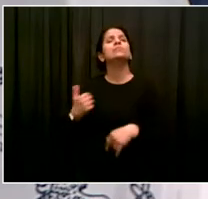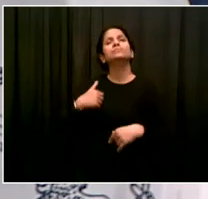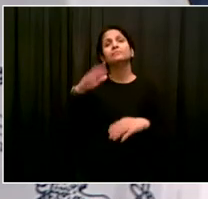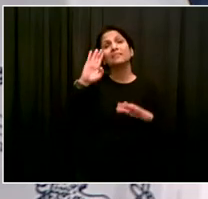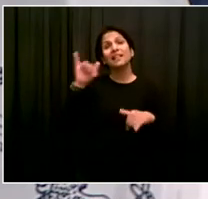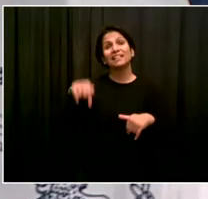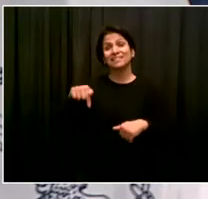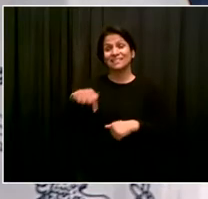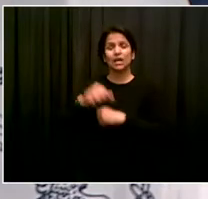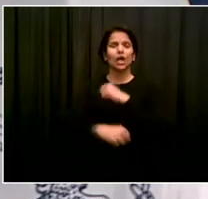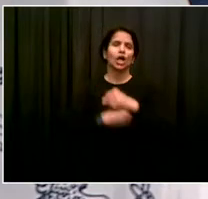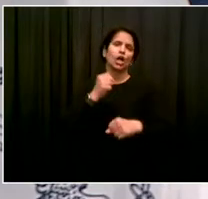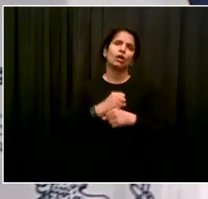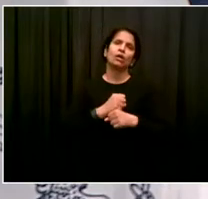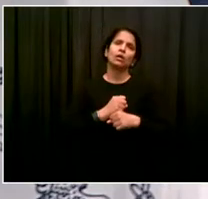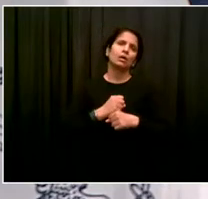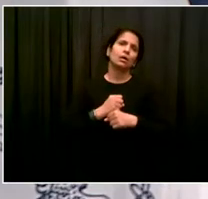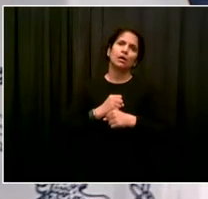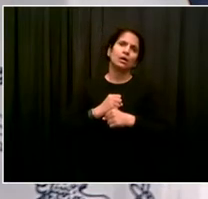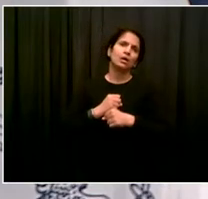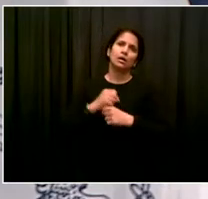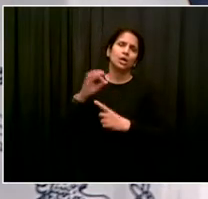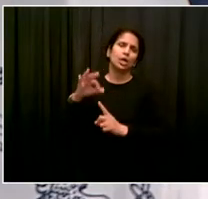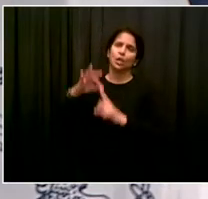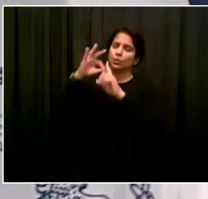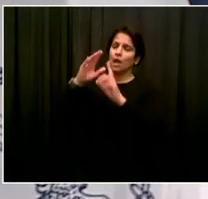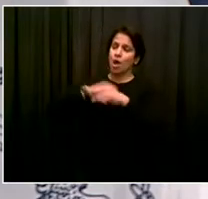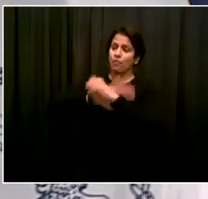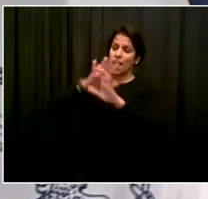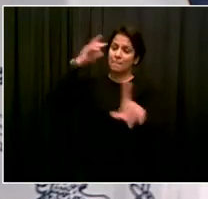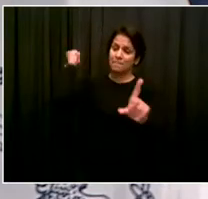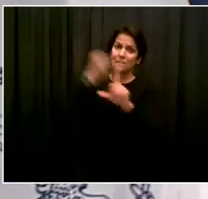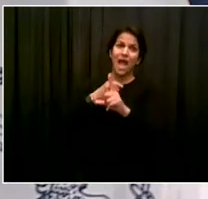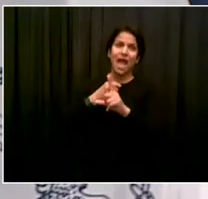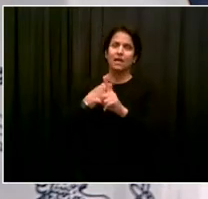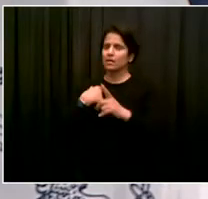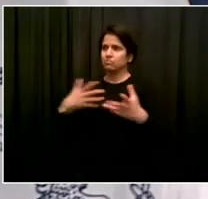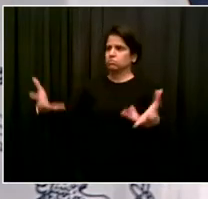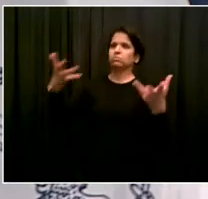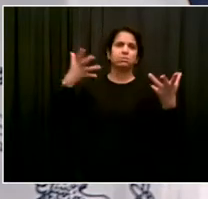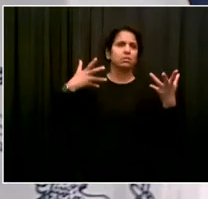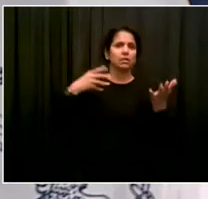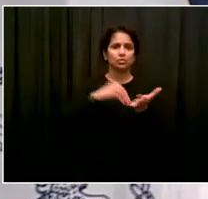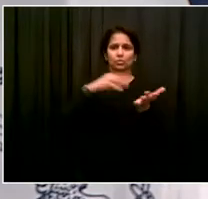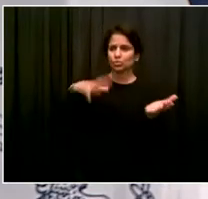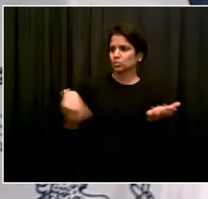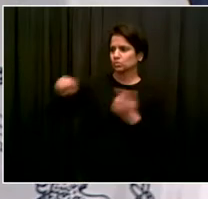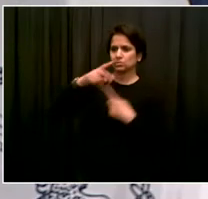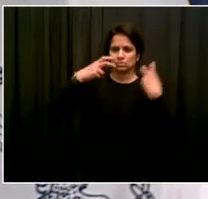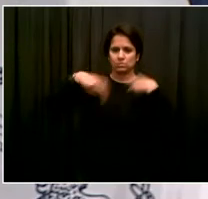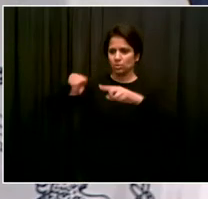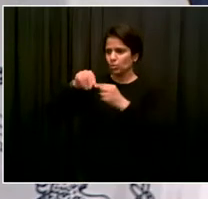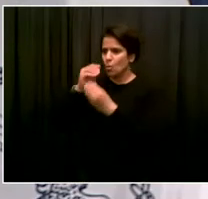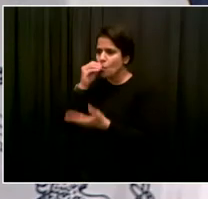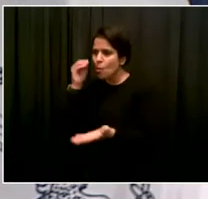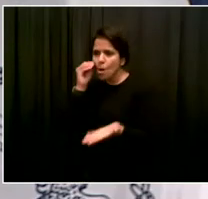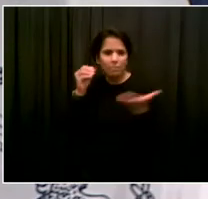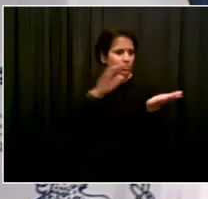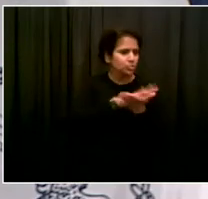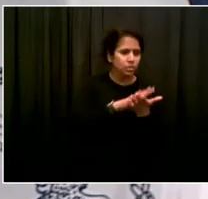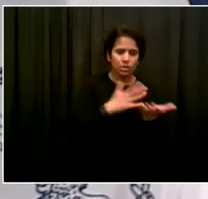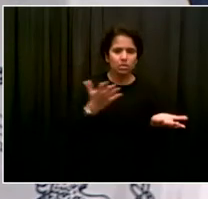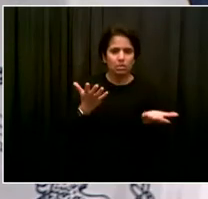Alex. We've never had a situation like this. It's obviously because of the pandemic. I think we're going to